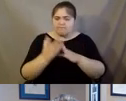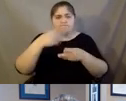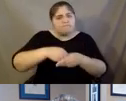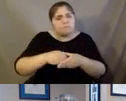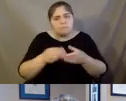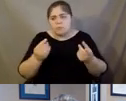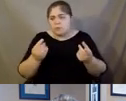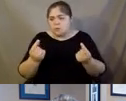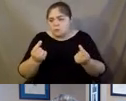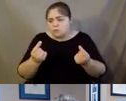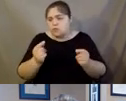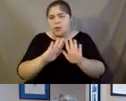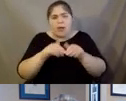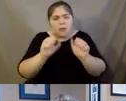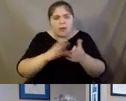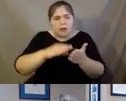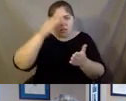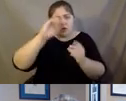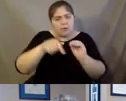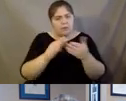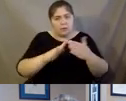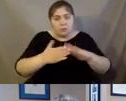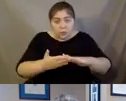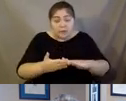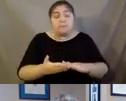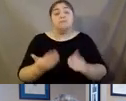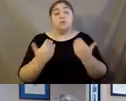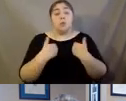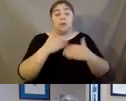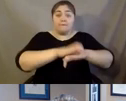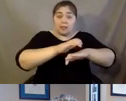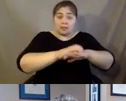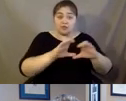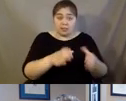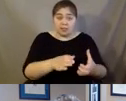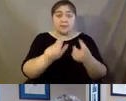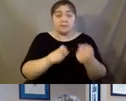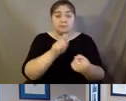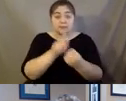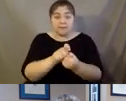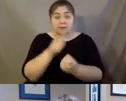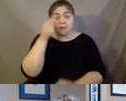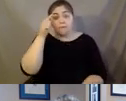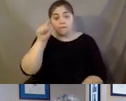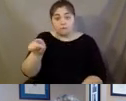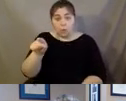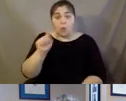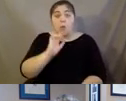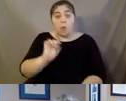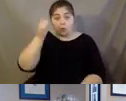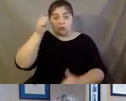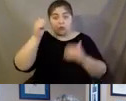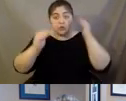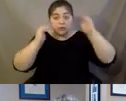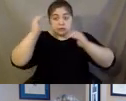know and how can I learn about the community. And so we have English classes that are specifically designed for the older adults to